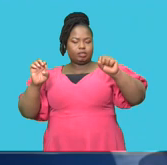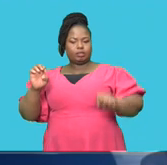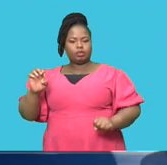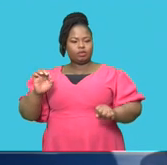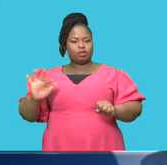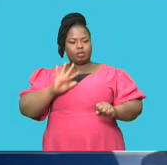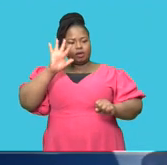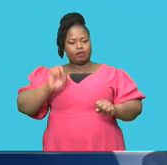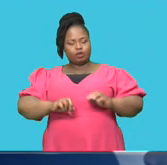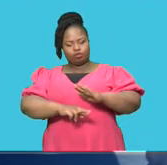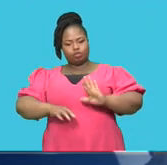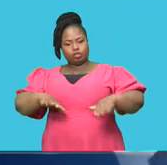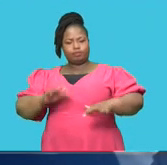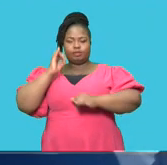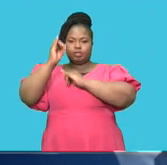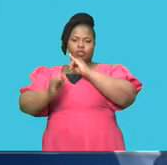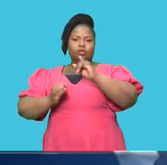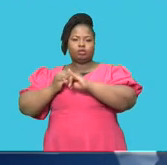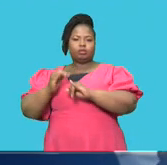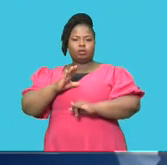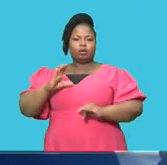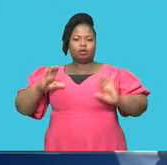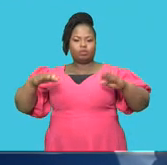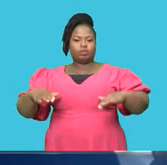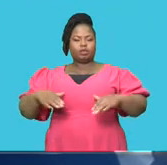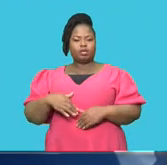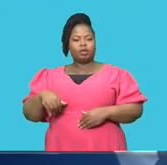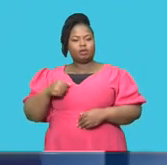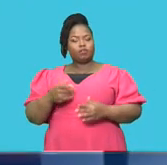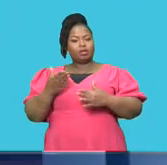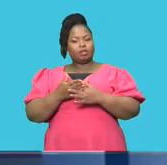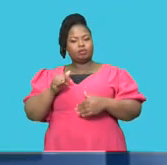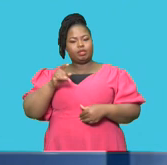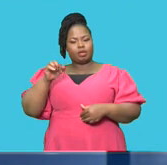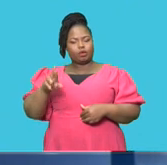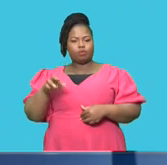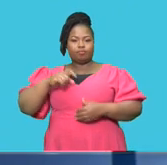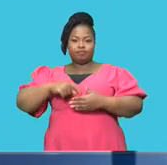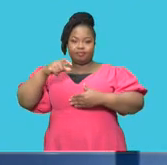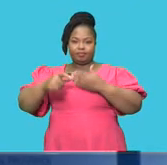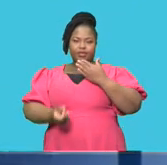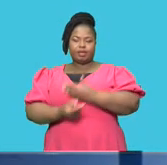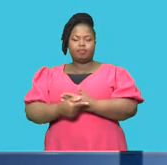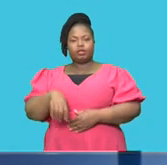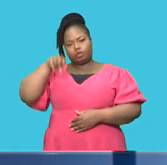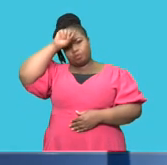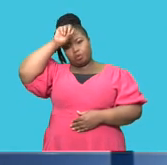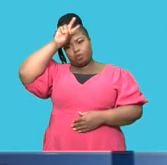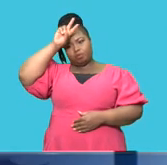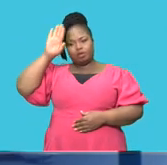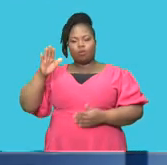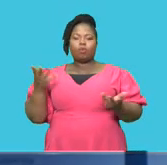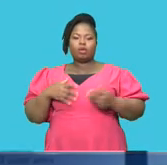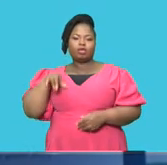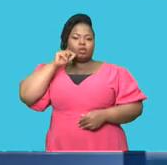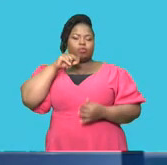Regional Branch of the International Council of Archives, Benile Conference that took place in Boxburg at